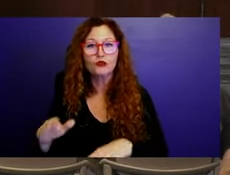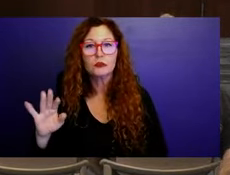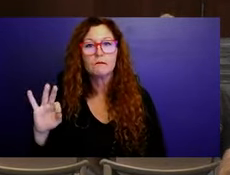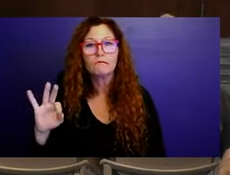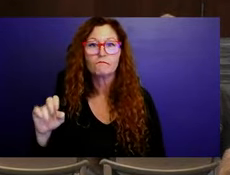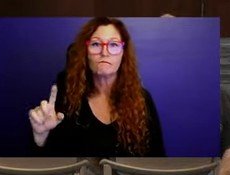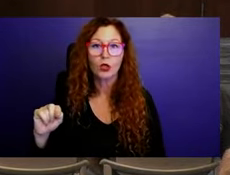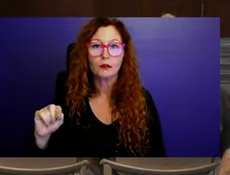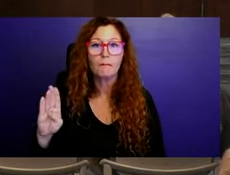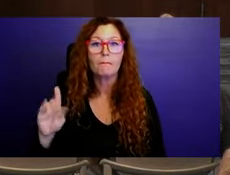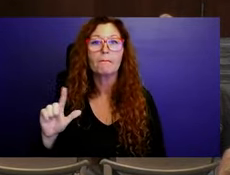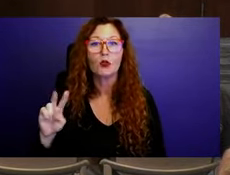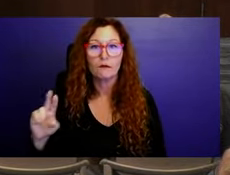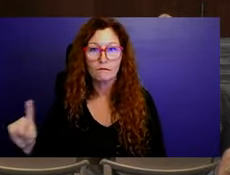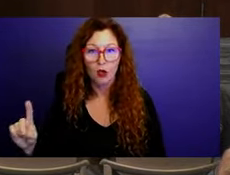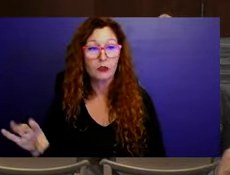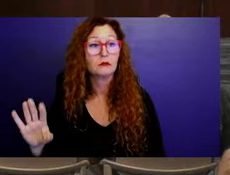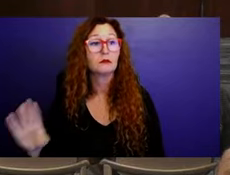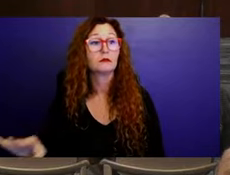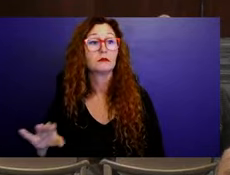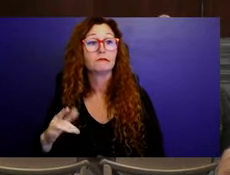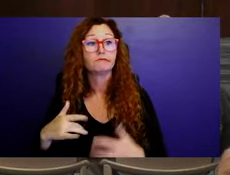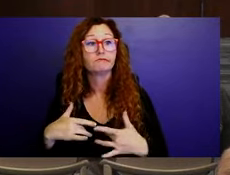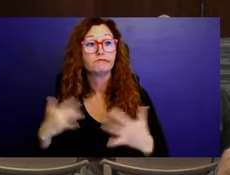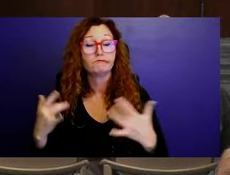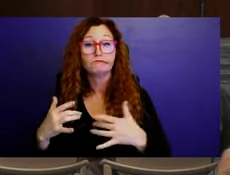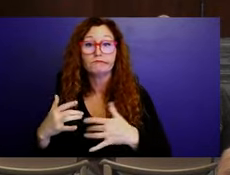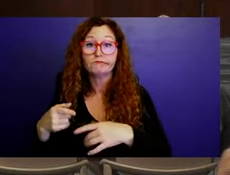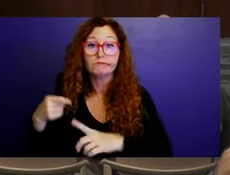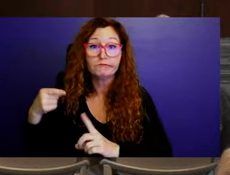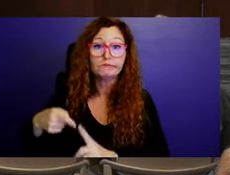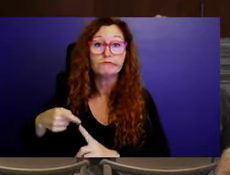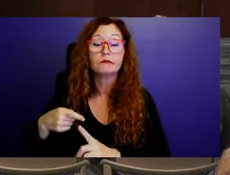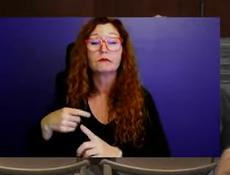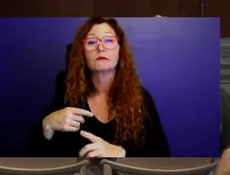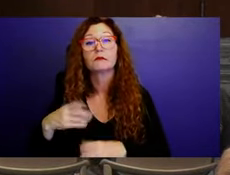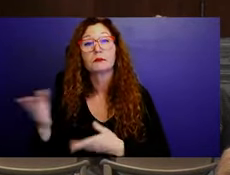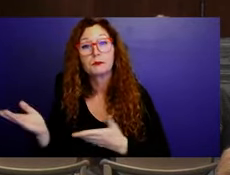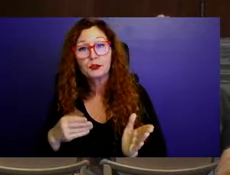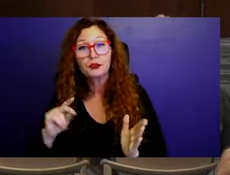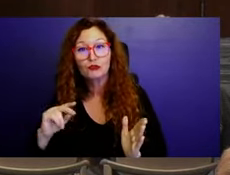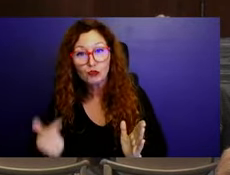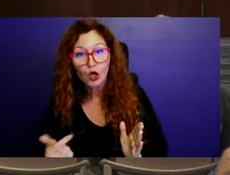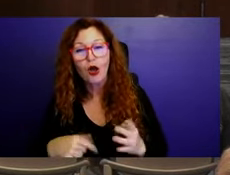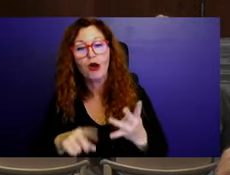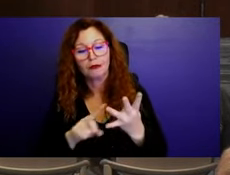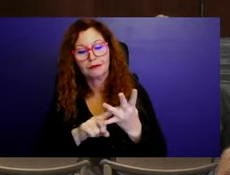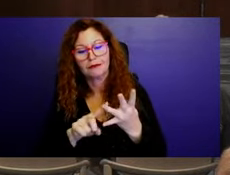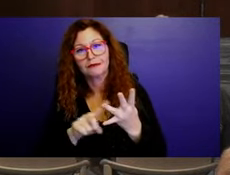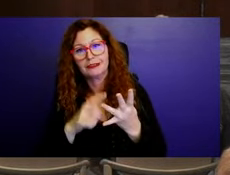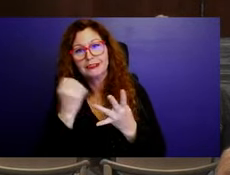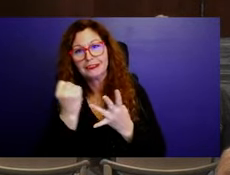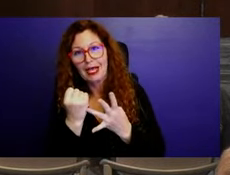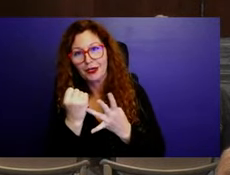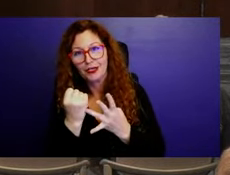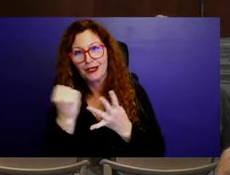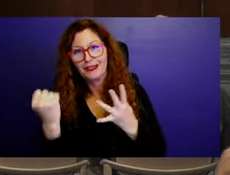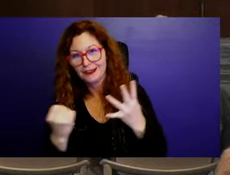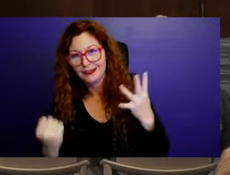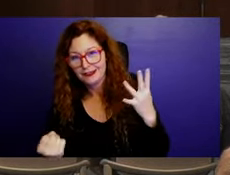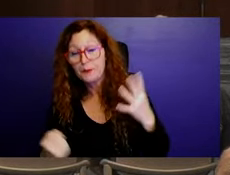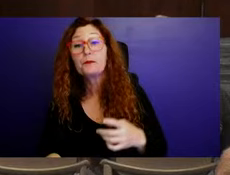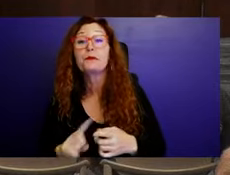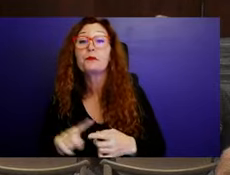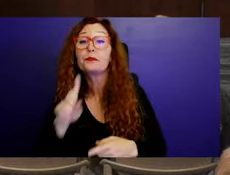on the third Saturday of each month through February. This month's theme is Puppy Bowl. Dogs and their owners are